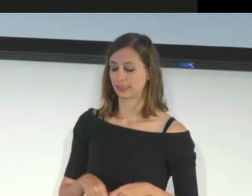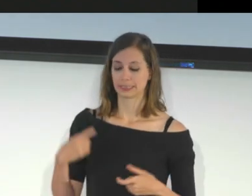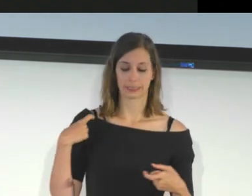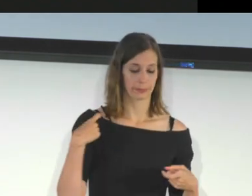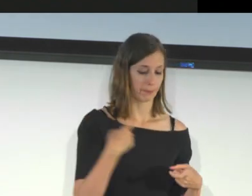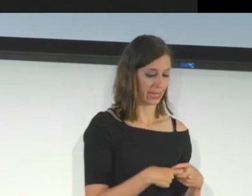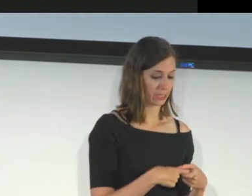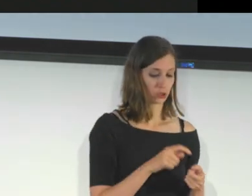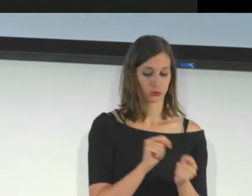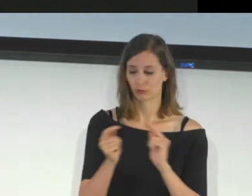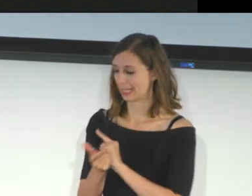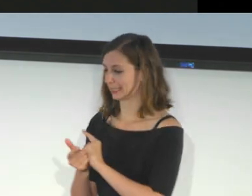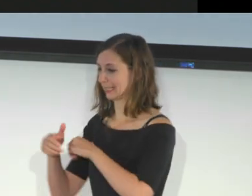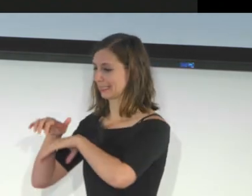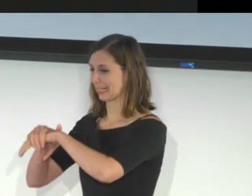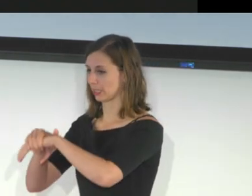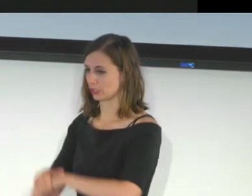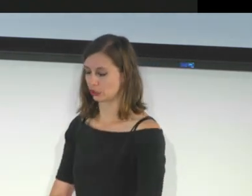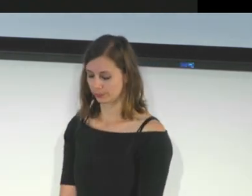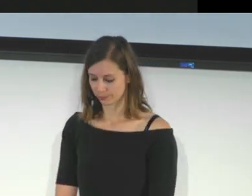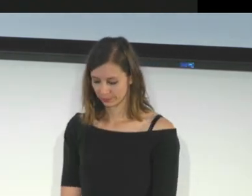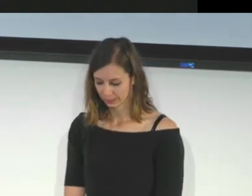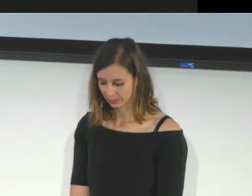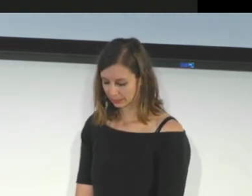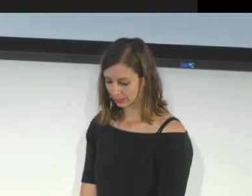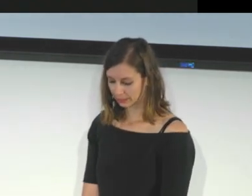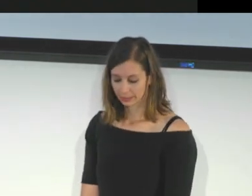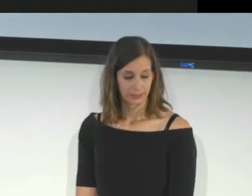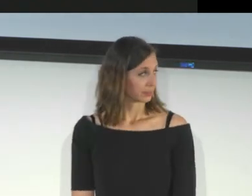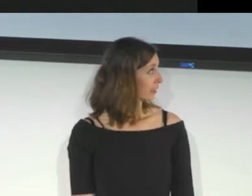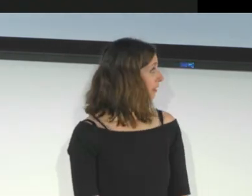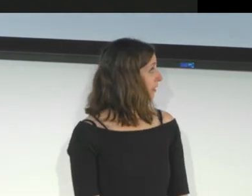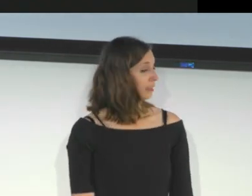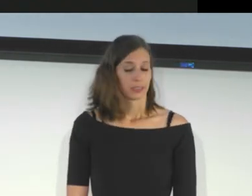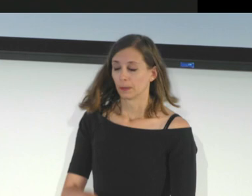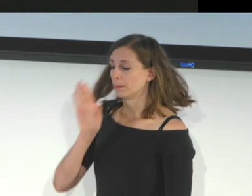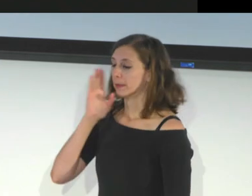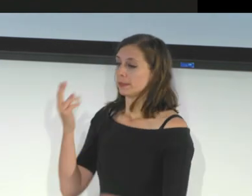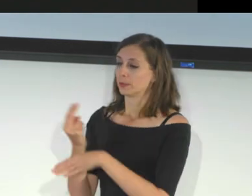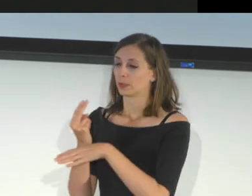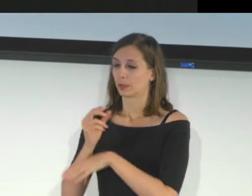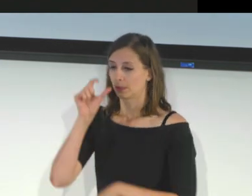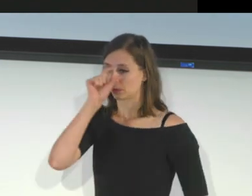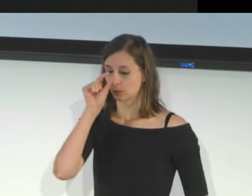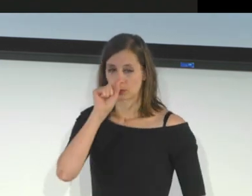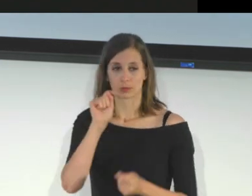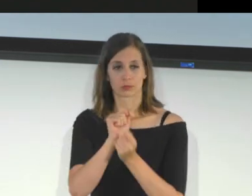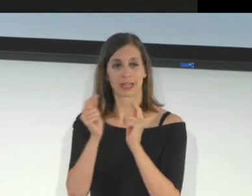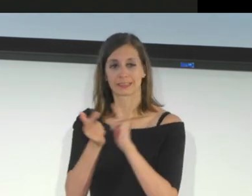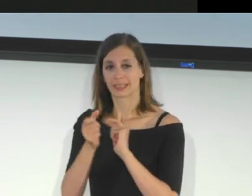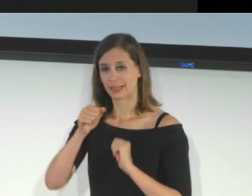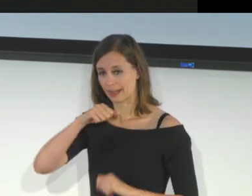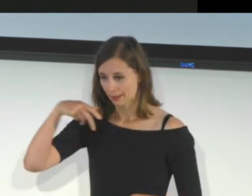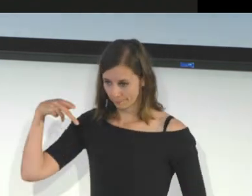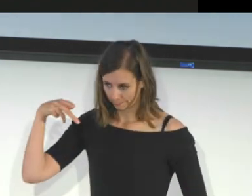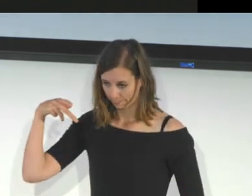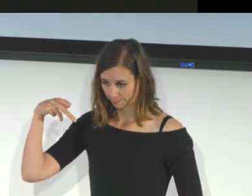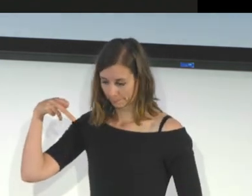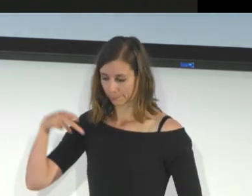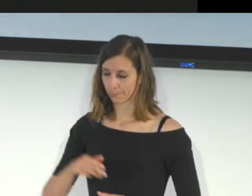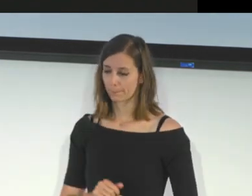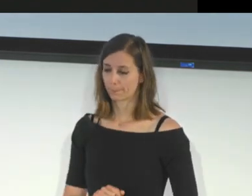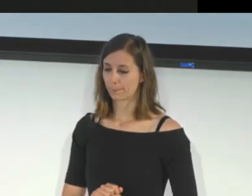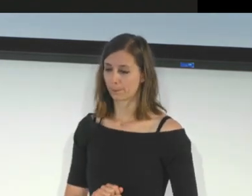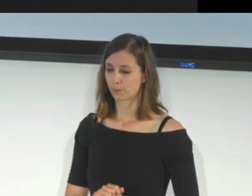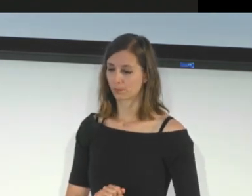We will do it from Spanish to English. And we will use the Google Translate application,